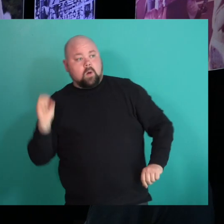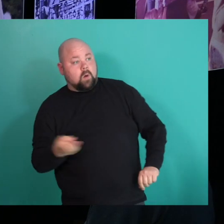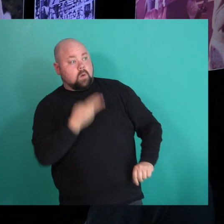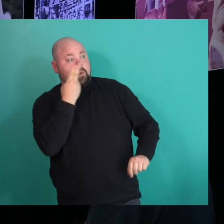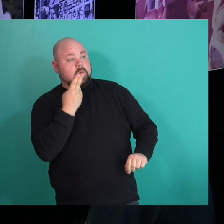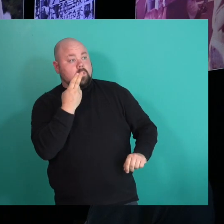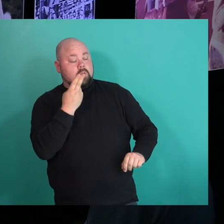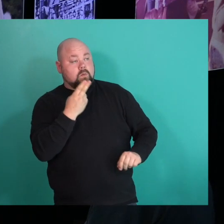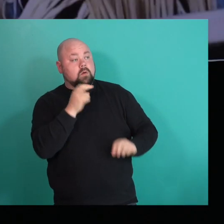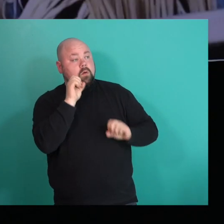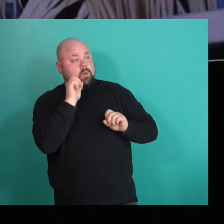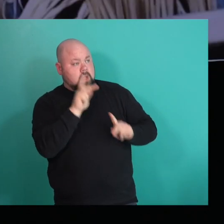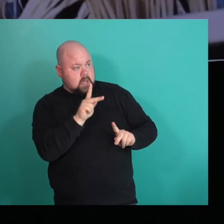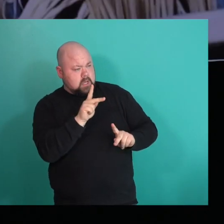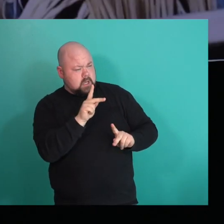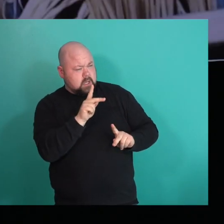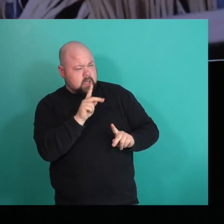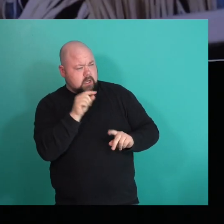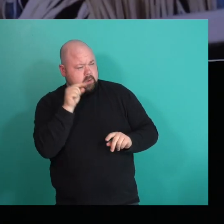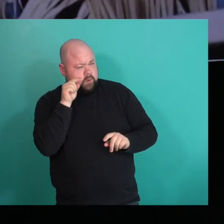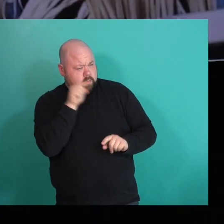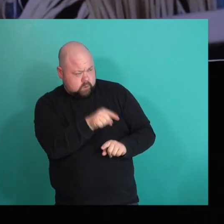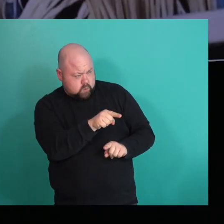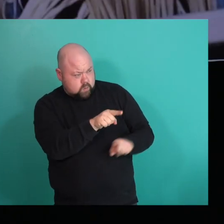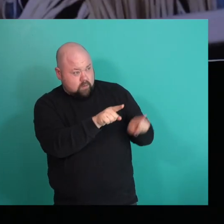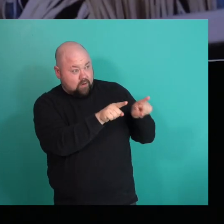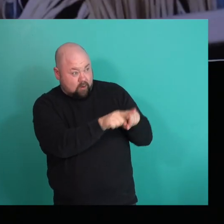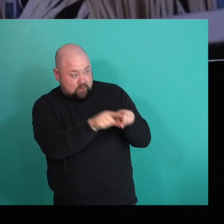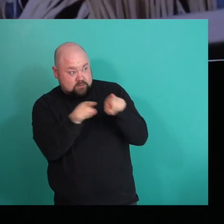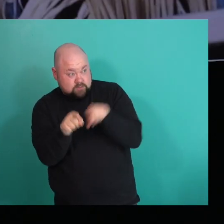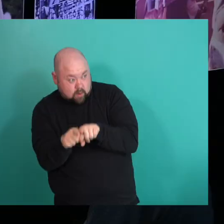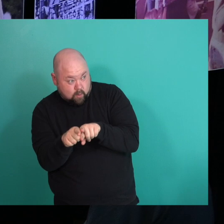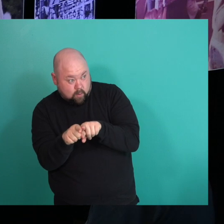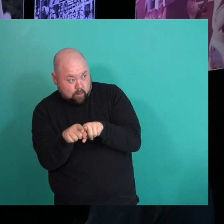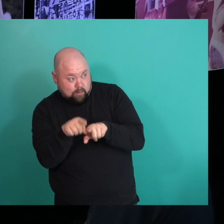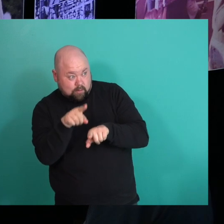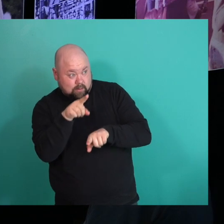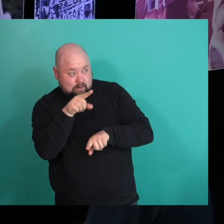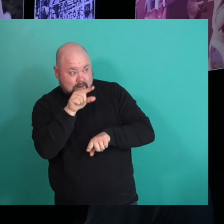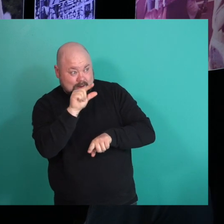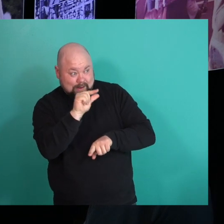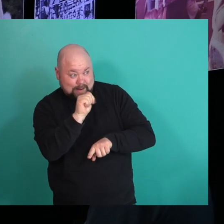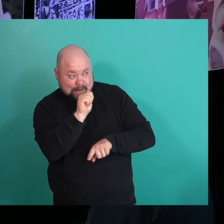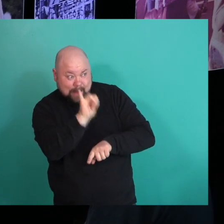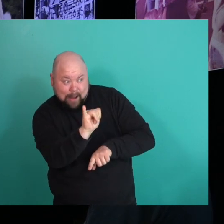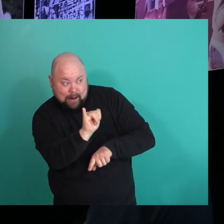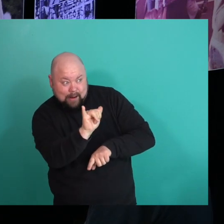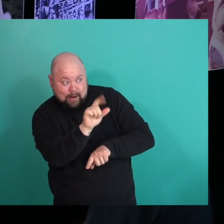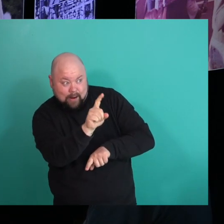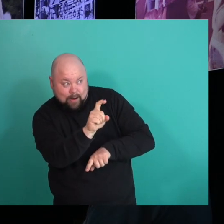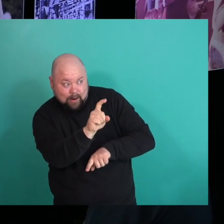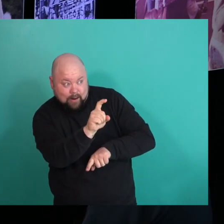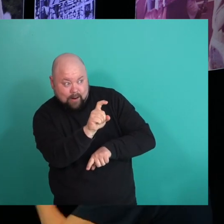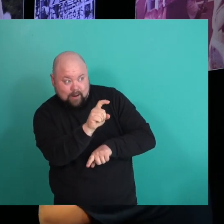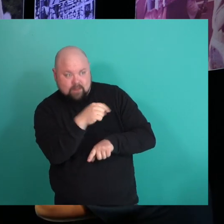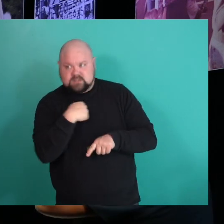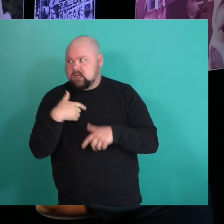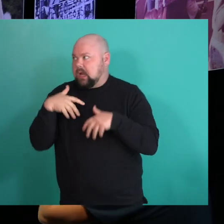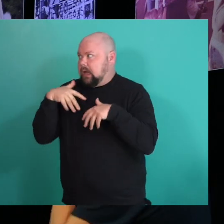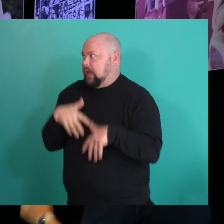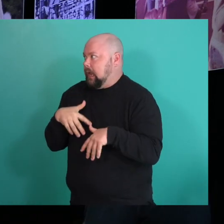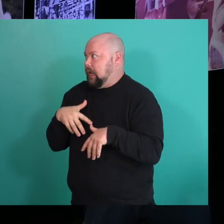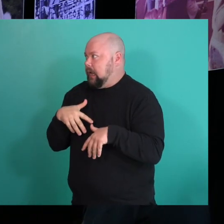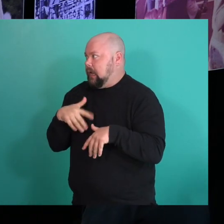okay. Are you also gay? And I was like, yeah,